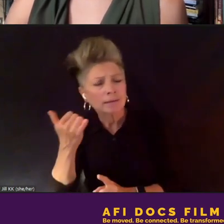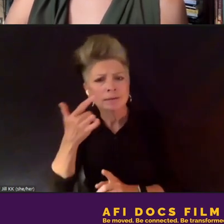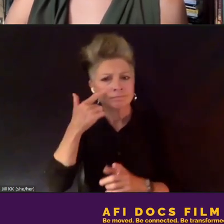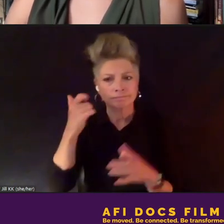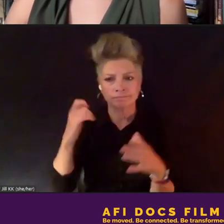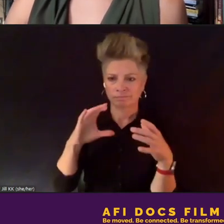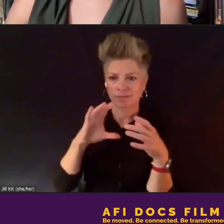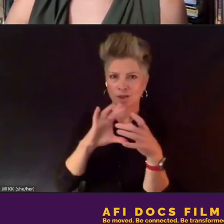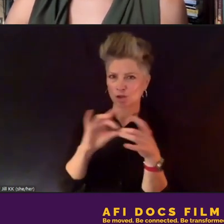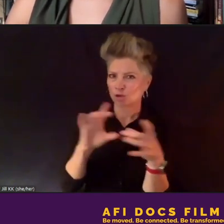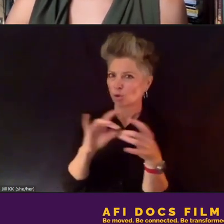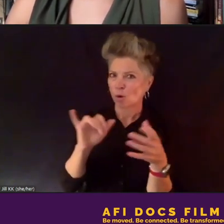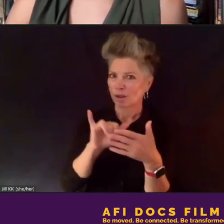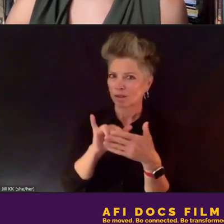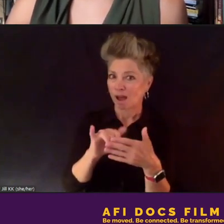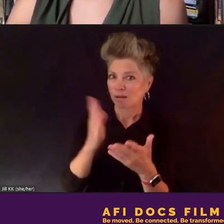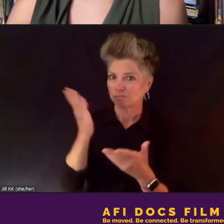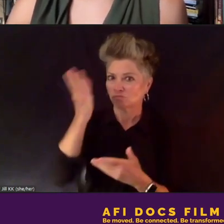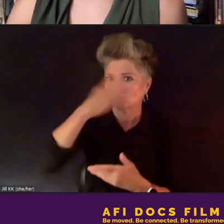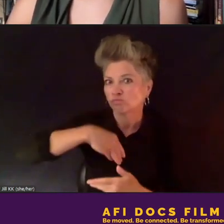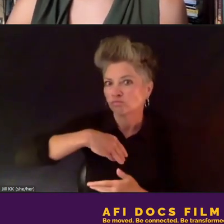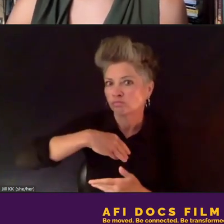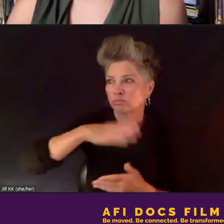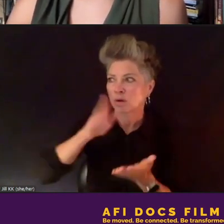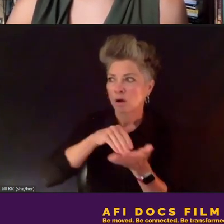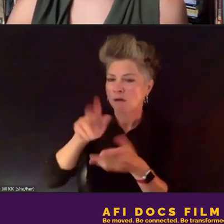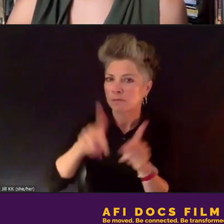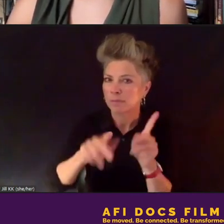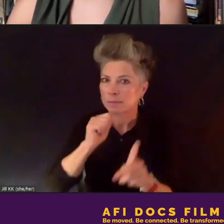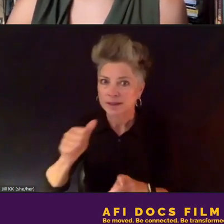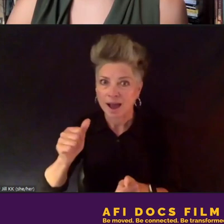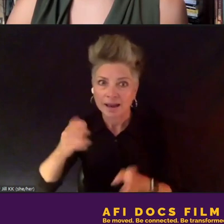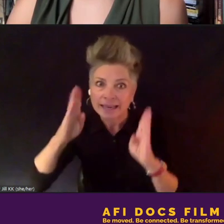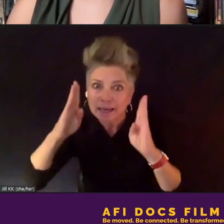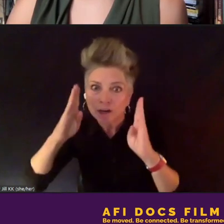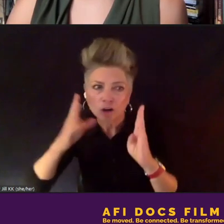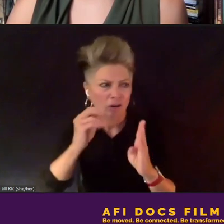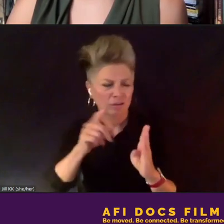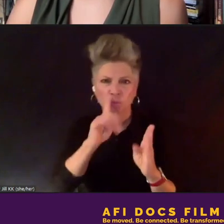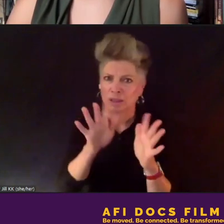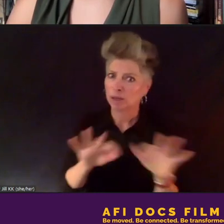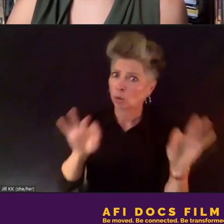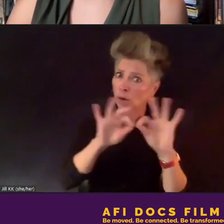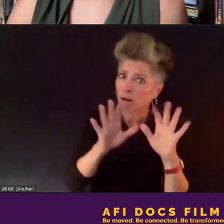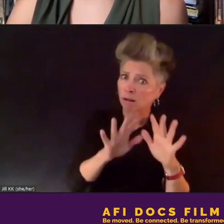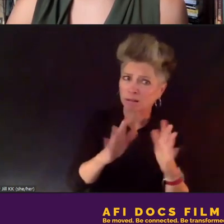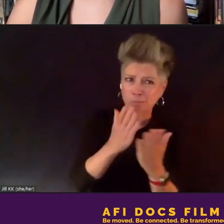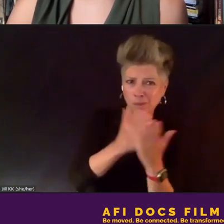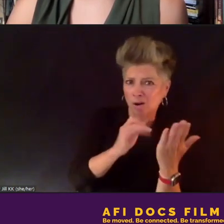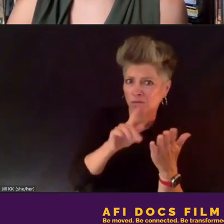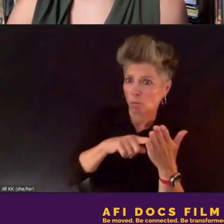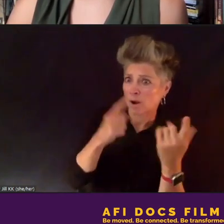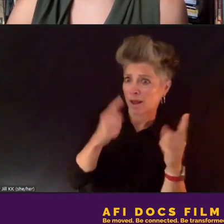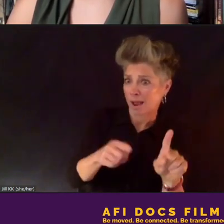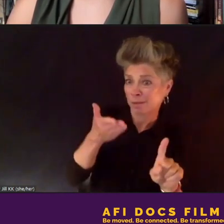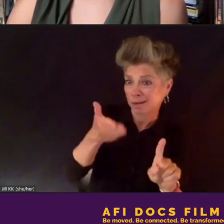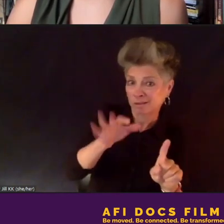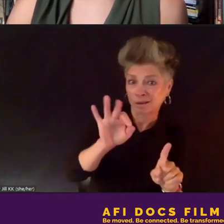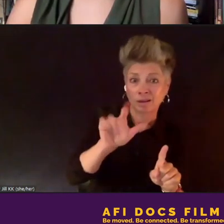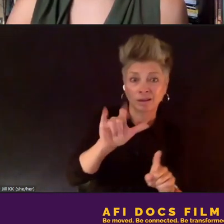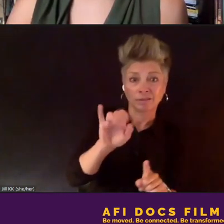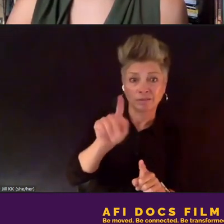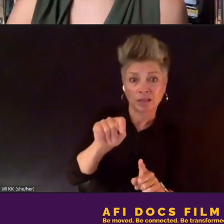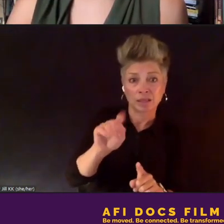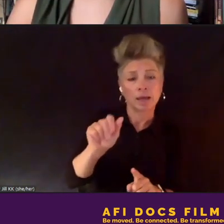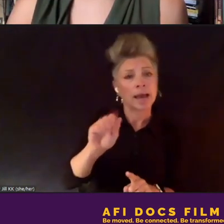didn't hear. It was a really critical but underreported part of what happened in Flint. So I'm wondering, Abby, if you could just set it up for